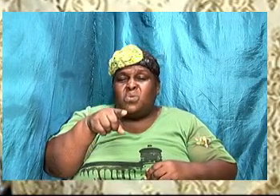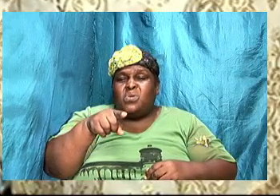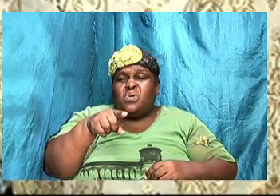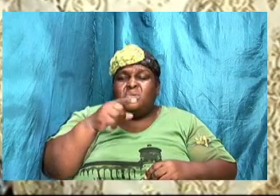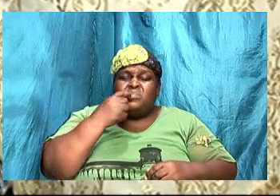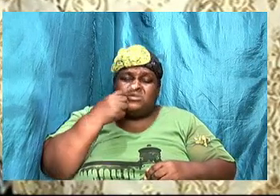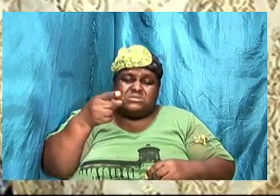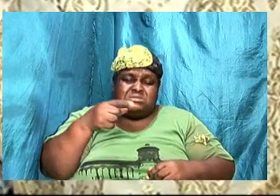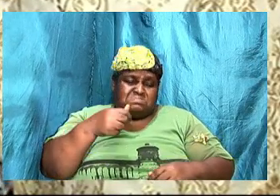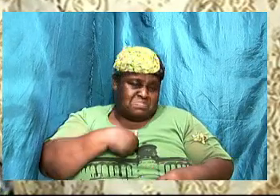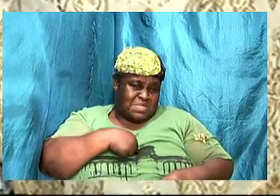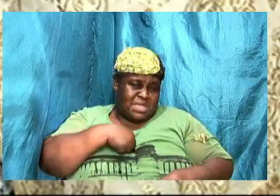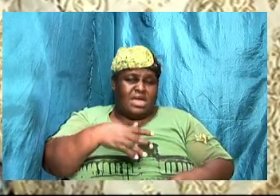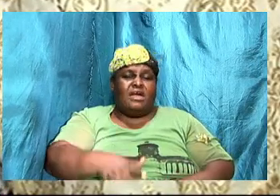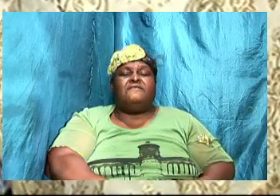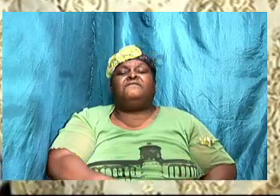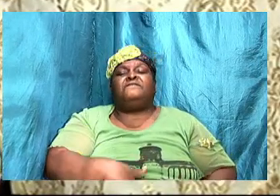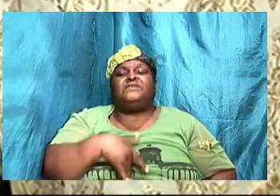we should practice.